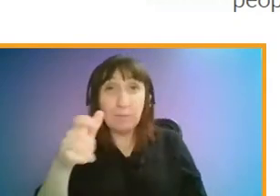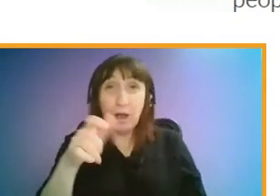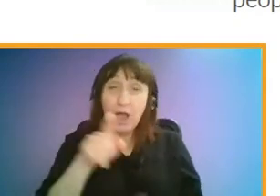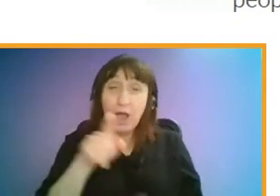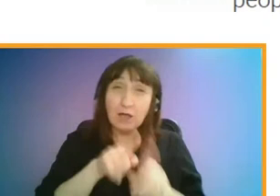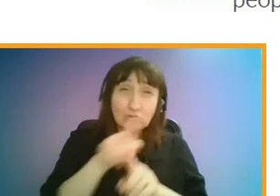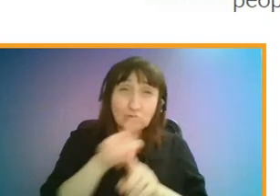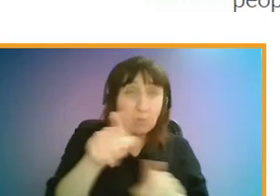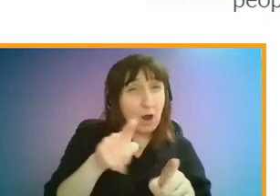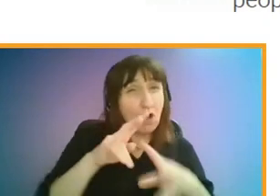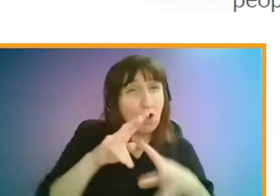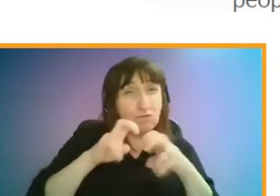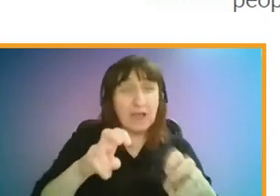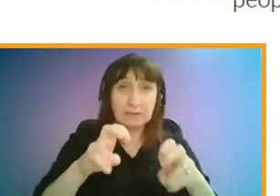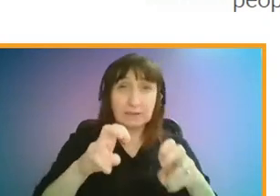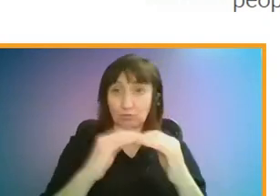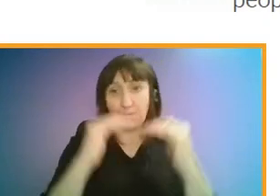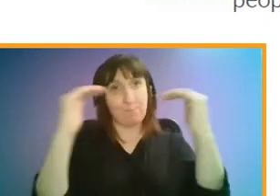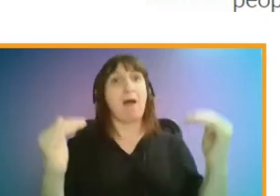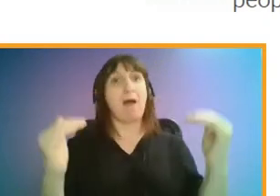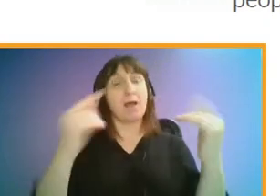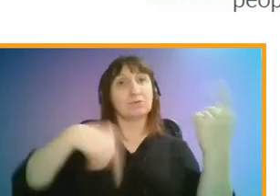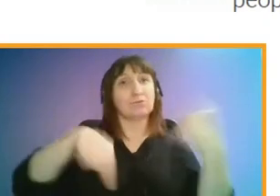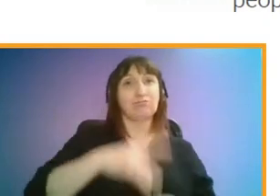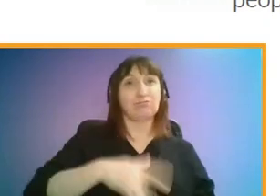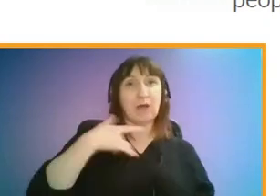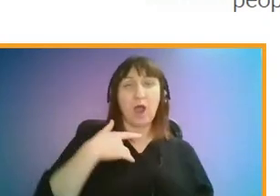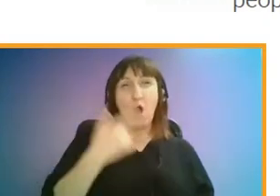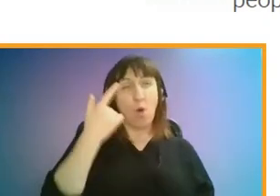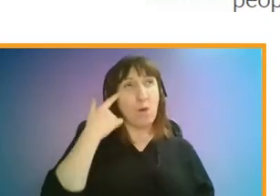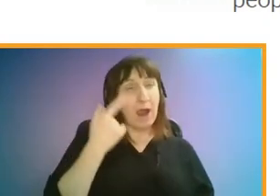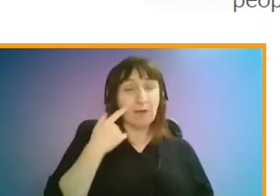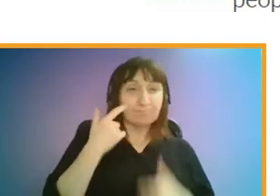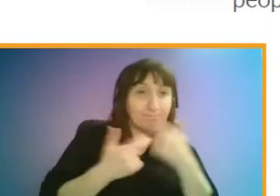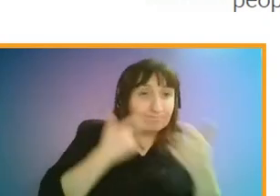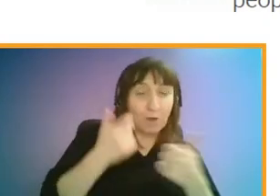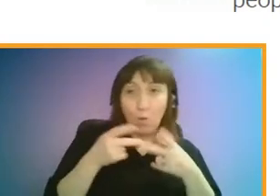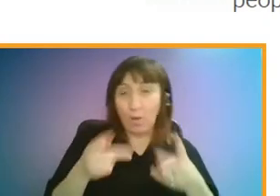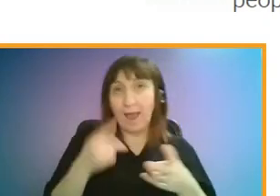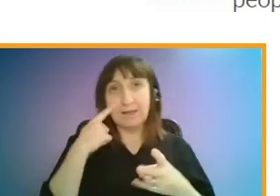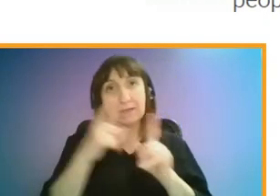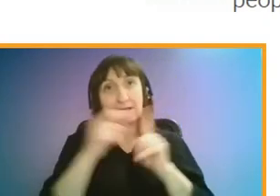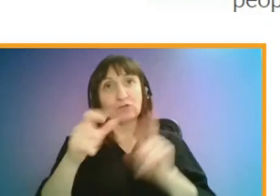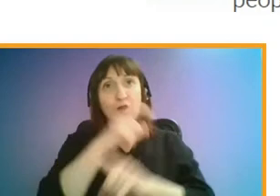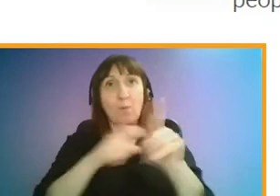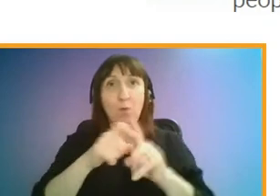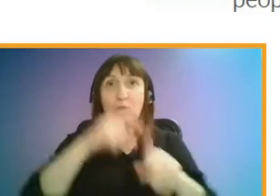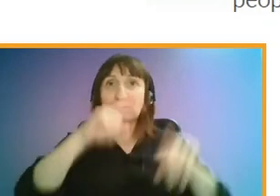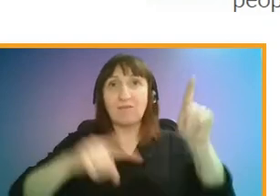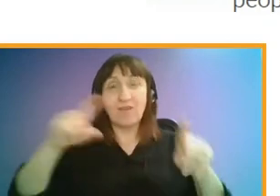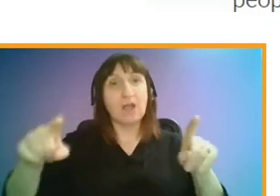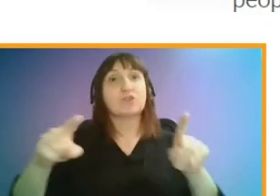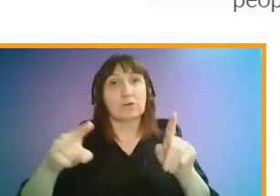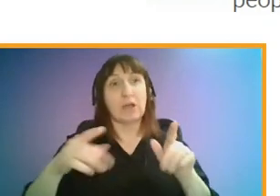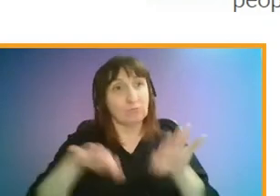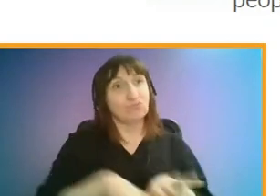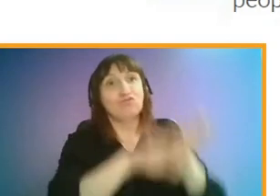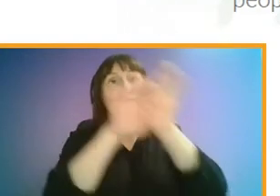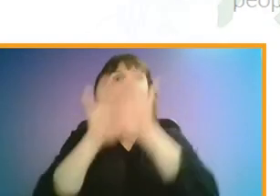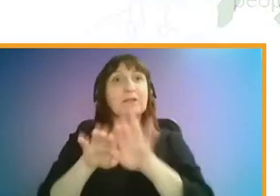make the research more balanced. We are exploring ways we can make our digital community more diverse and representative in the future.